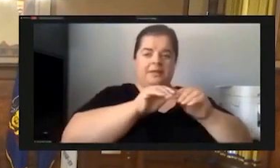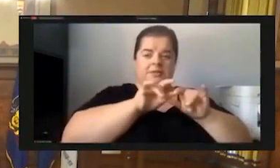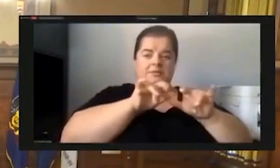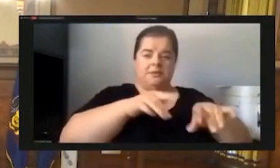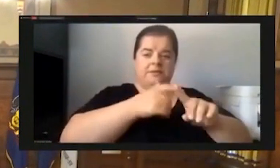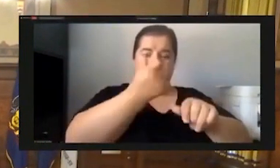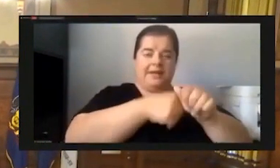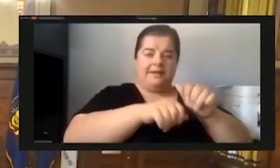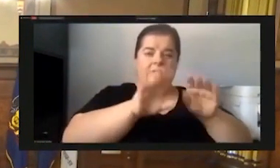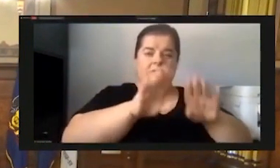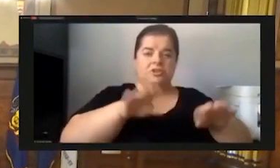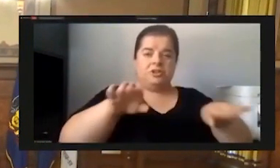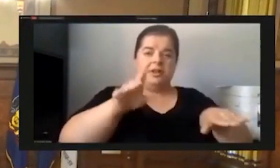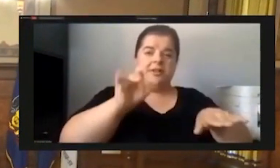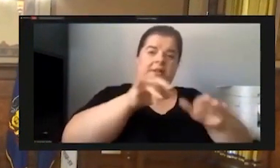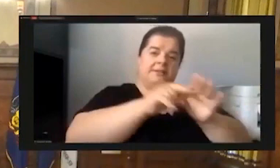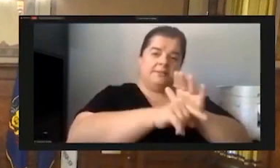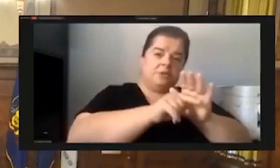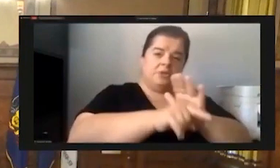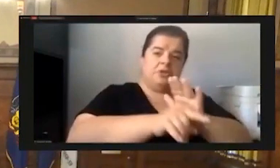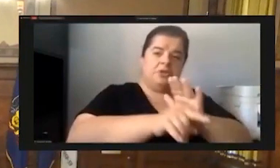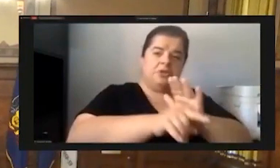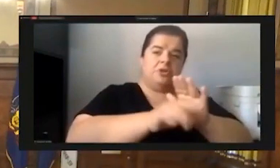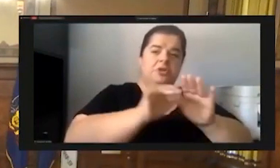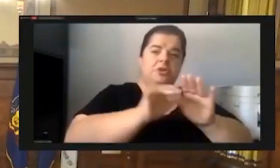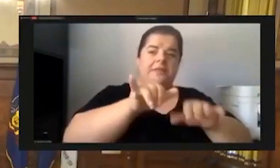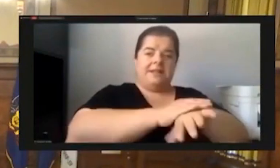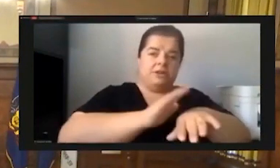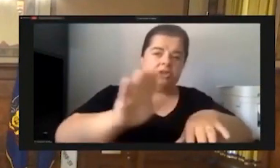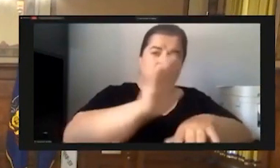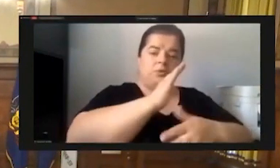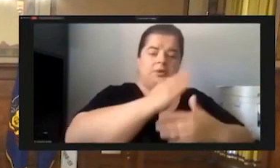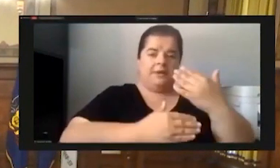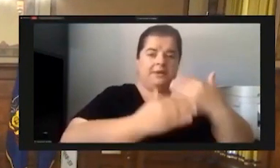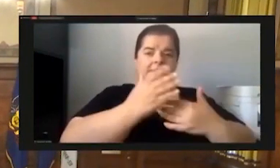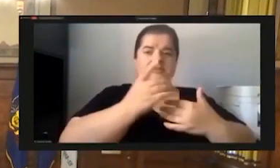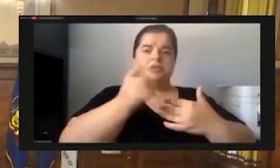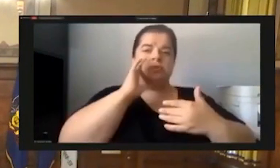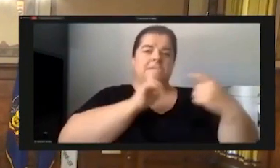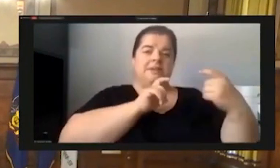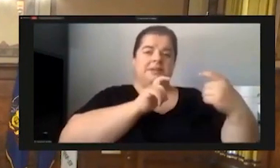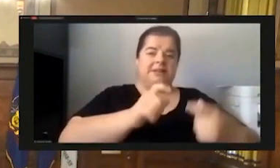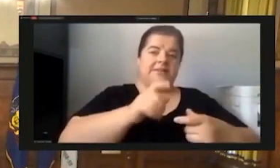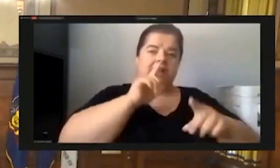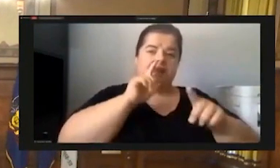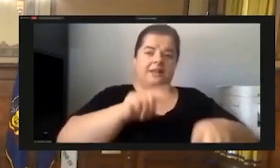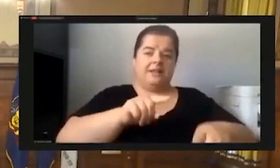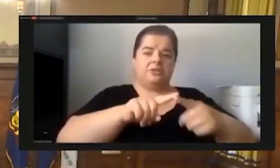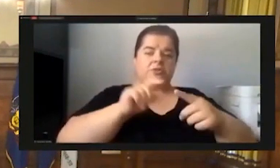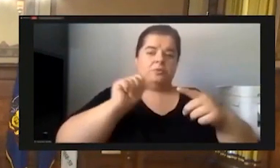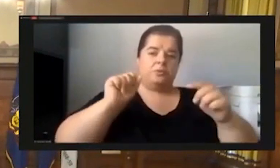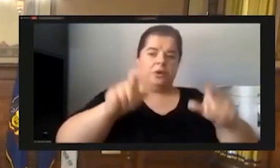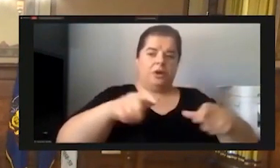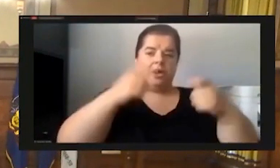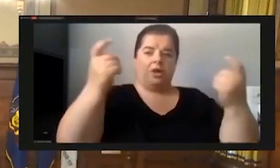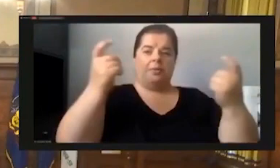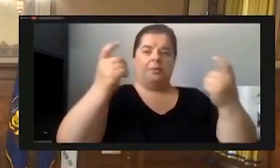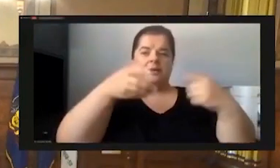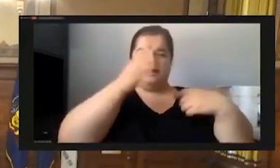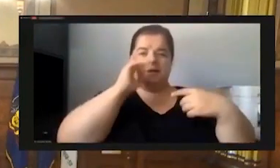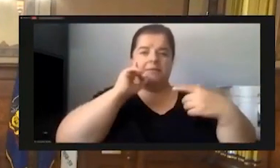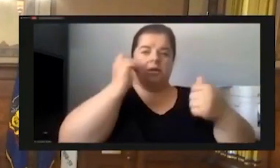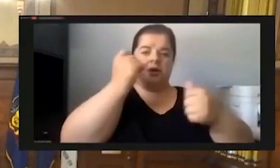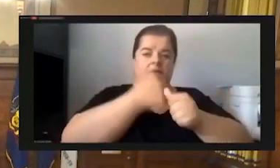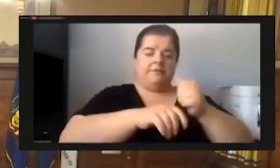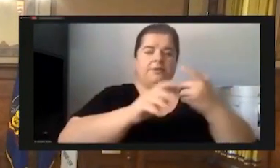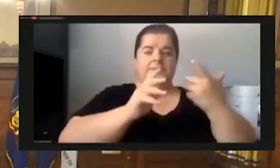child that is murdered is on your hands. You will give an answer to Almighty God for every single day.